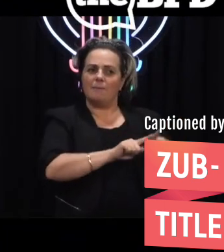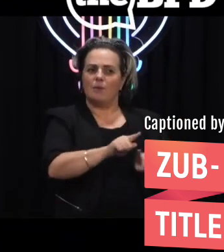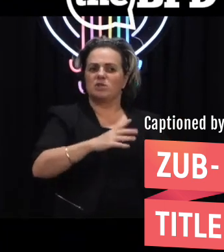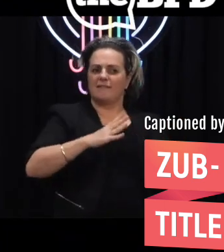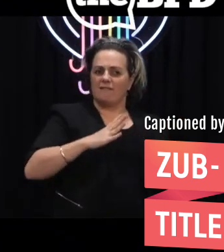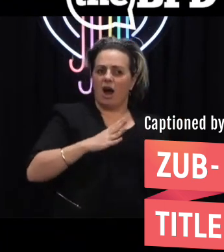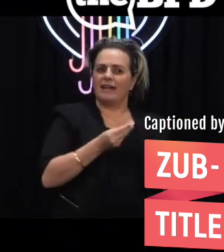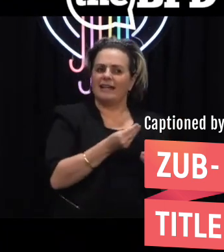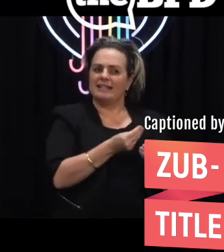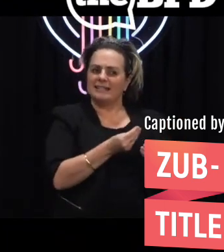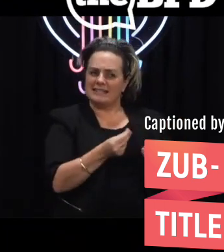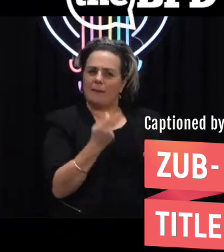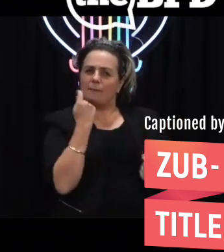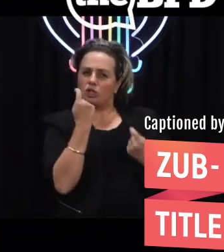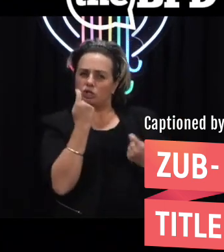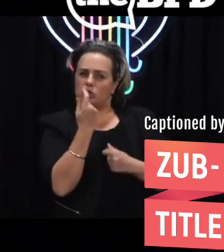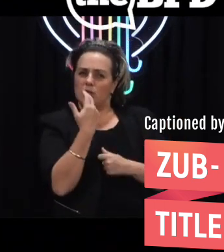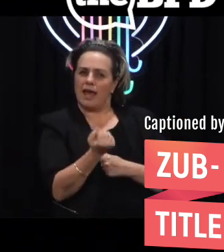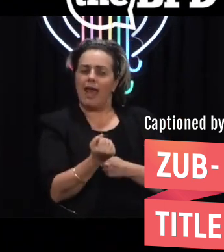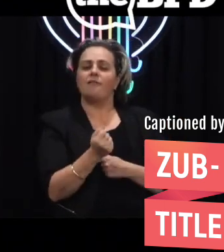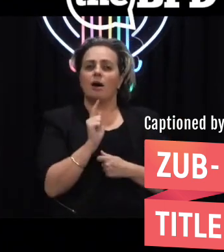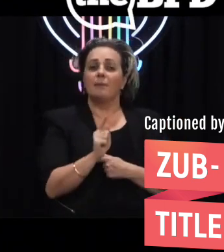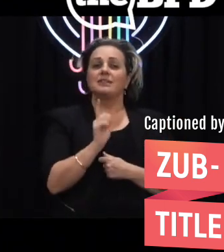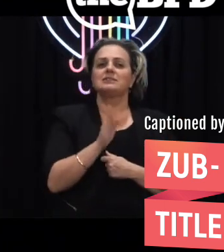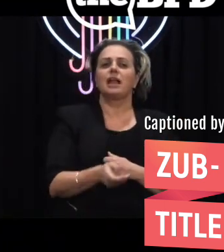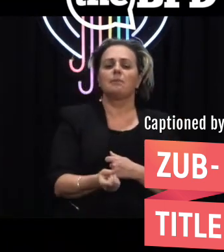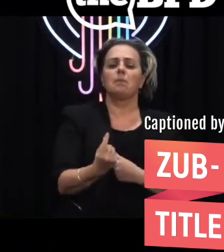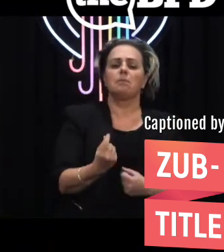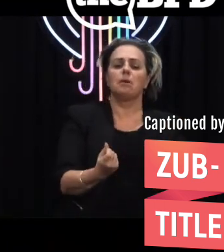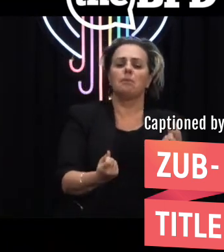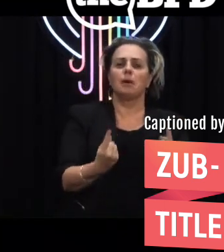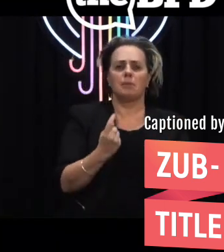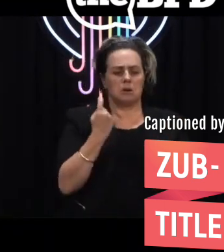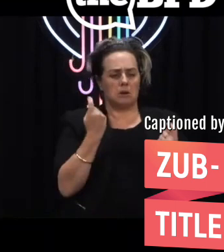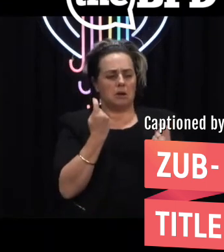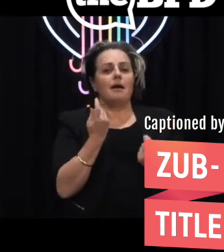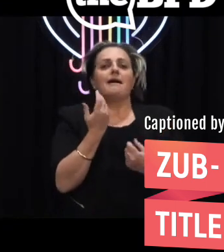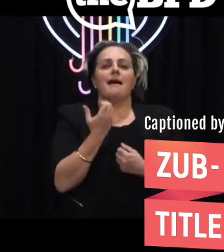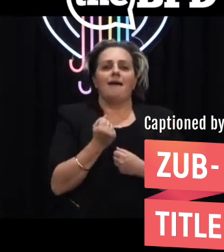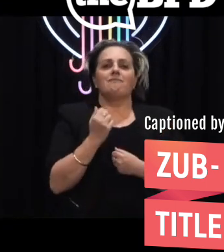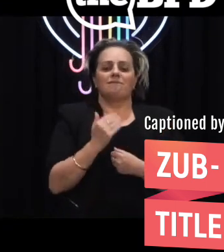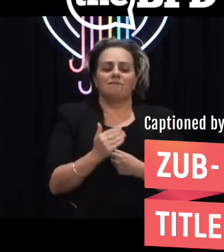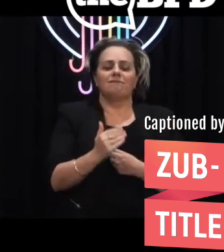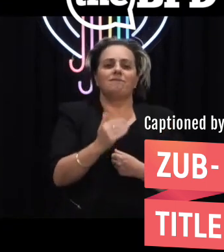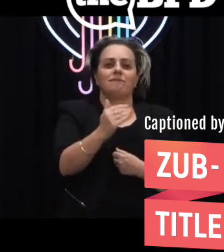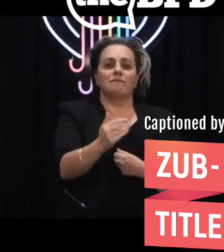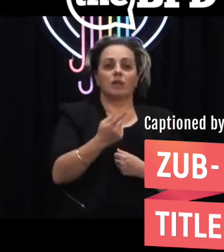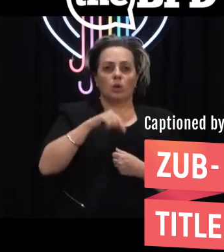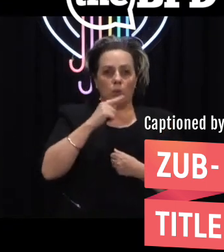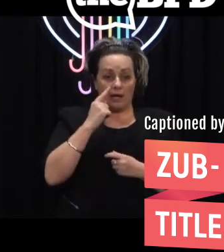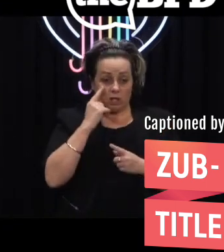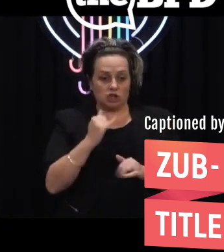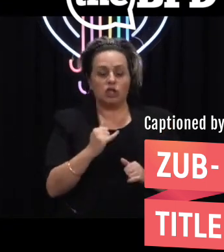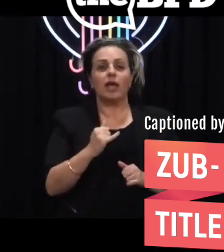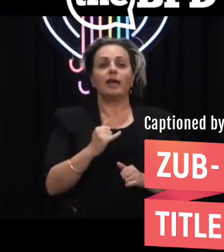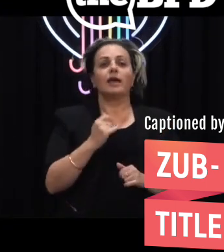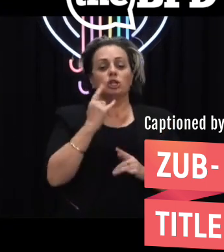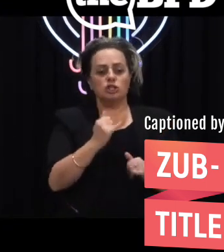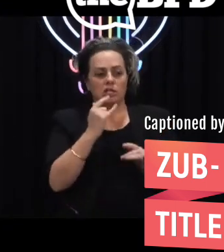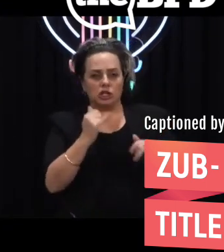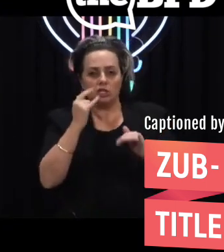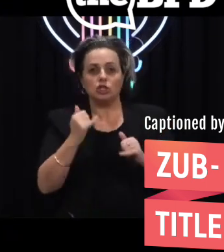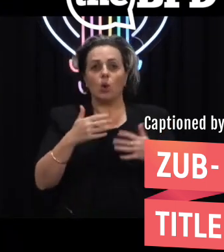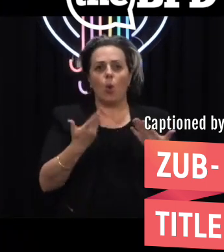But mystery cases are still coming through, and the fact that we are finding them through surveillance and community